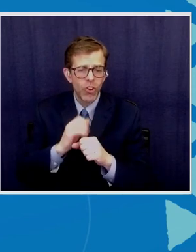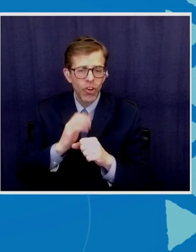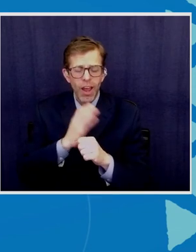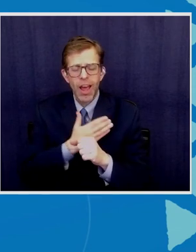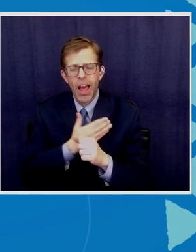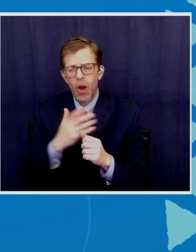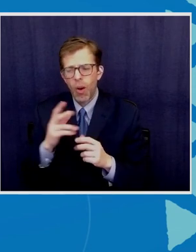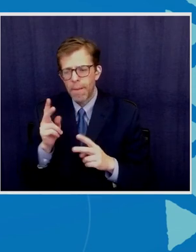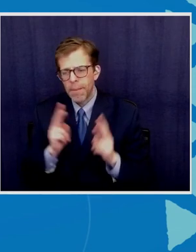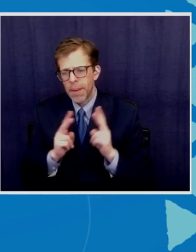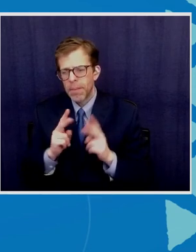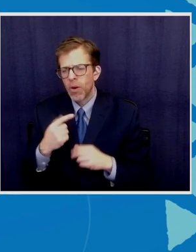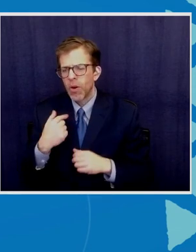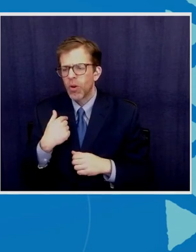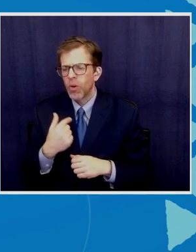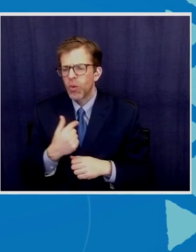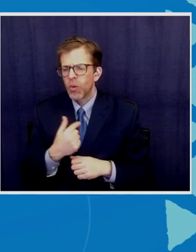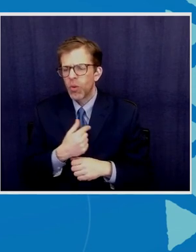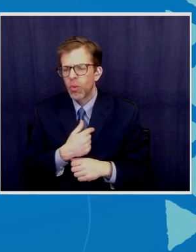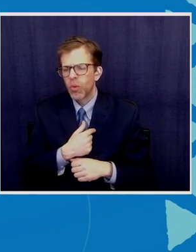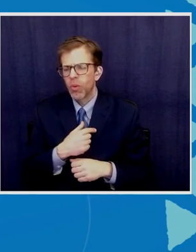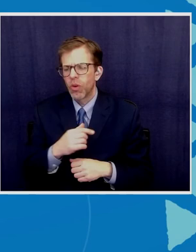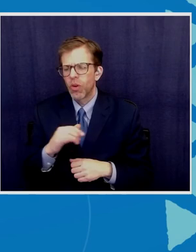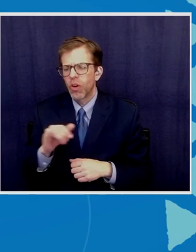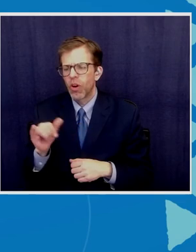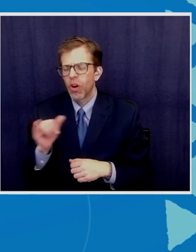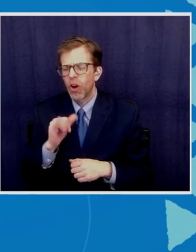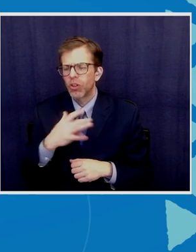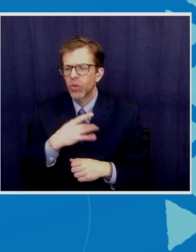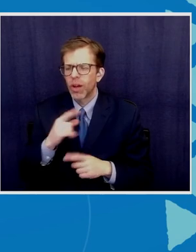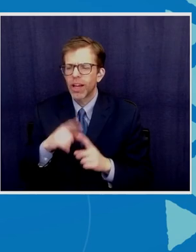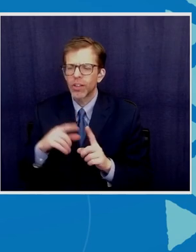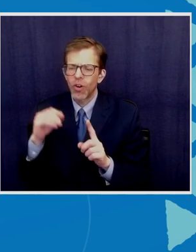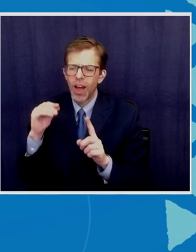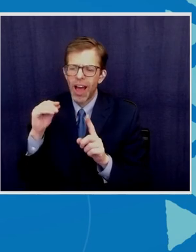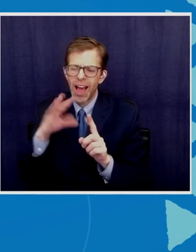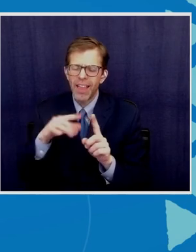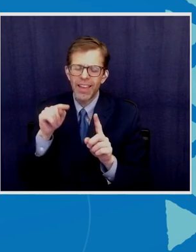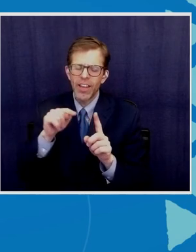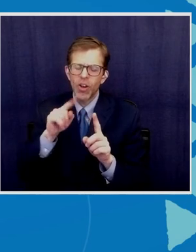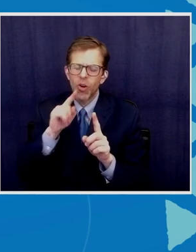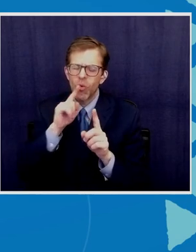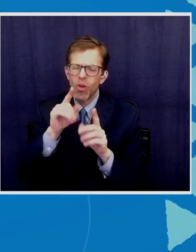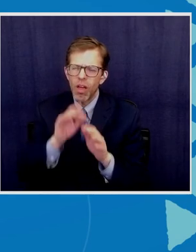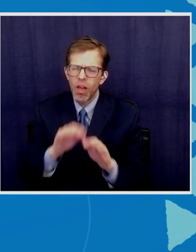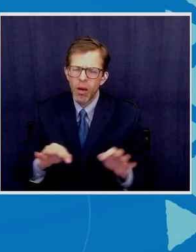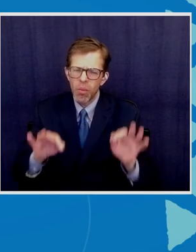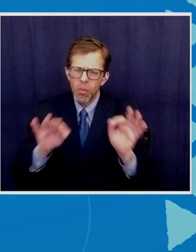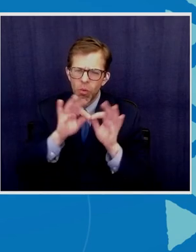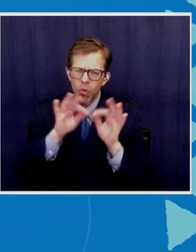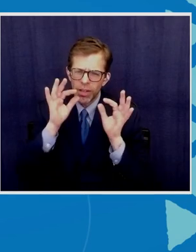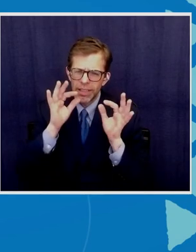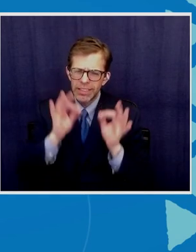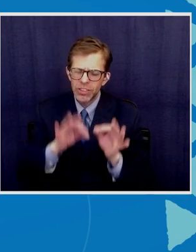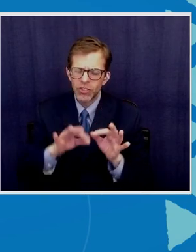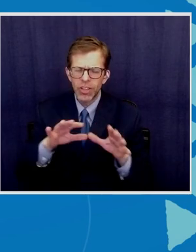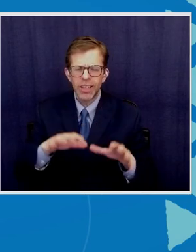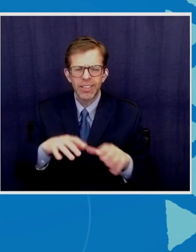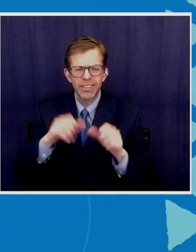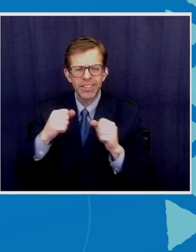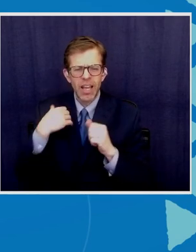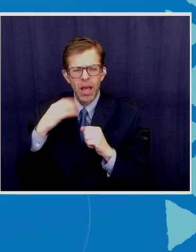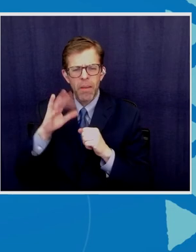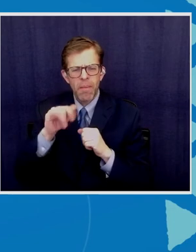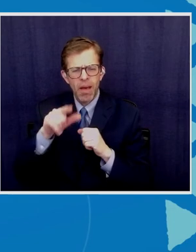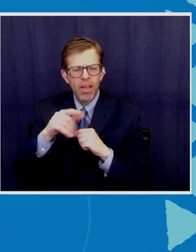We also would like to highlight here a really important decision that was taken by our Pacific Forum leaders last